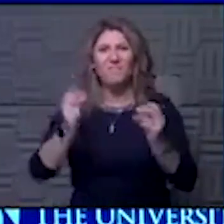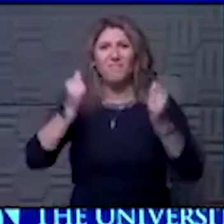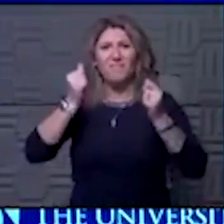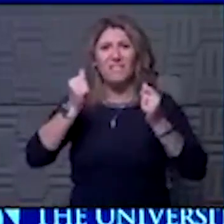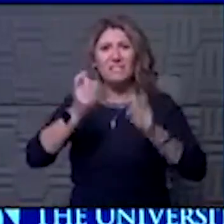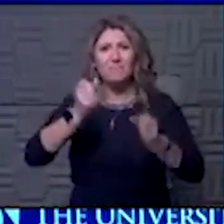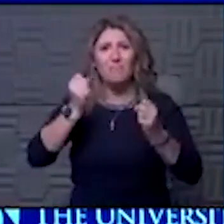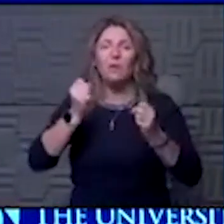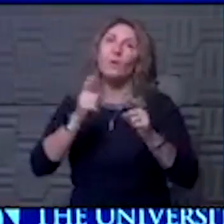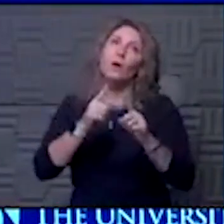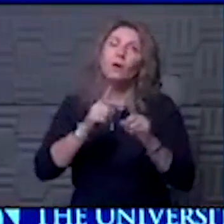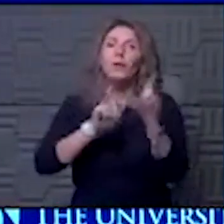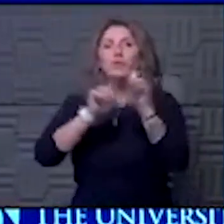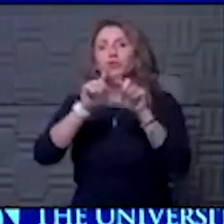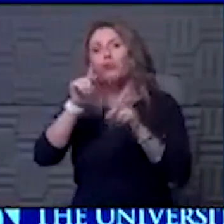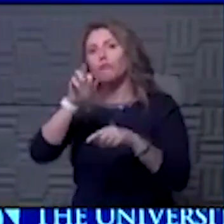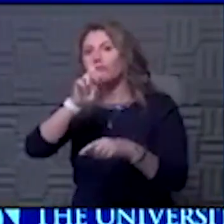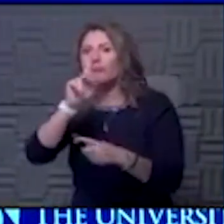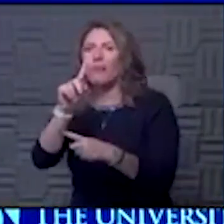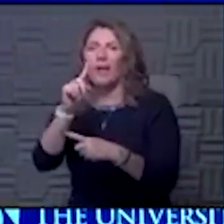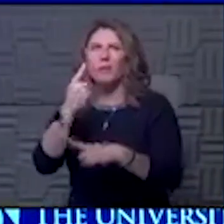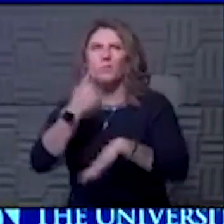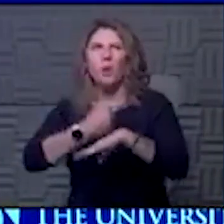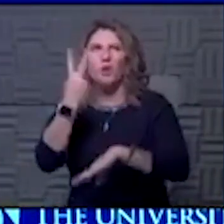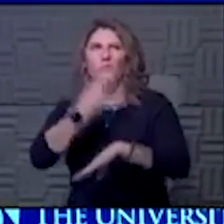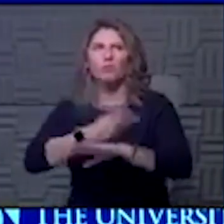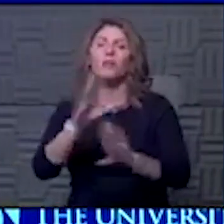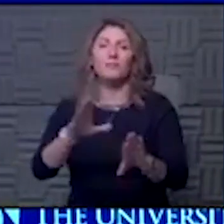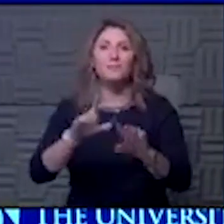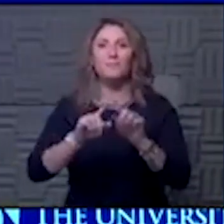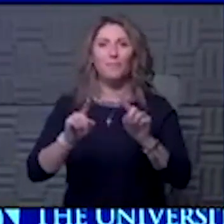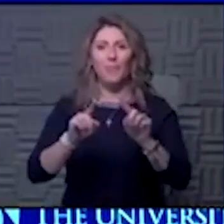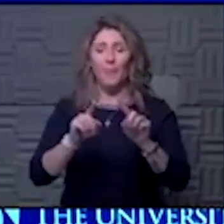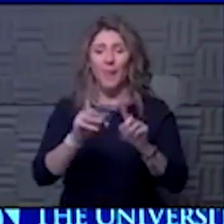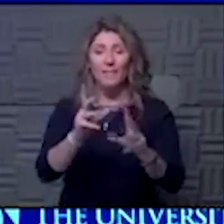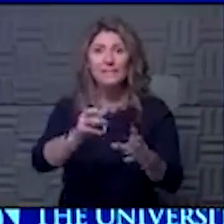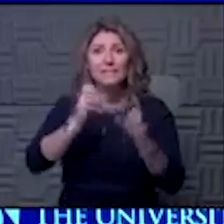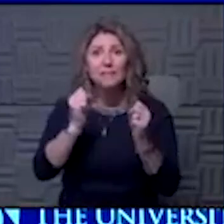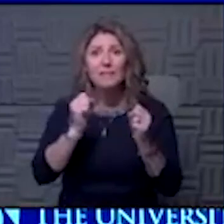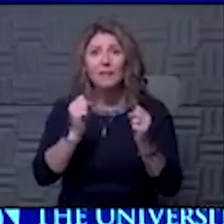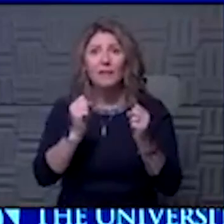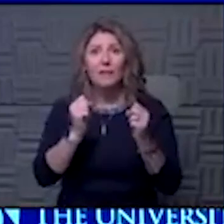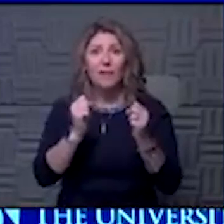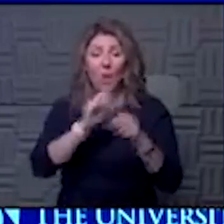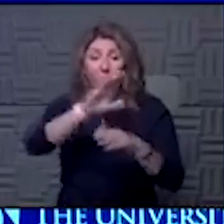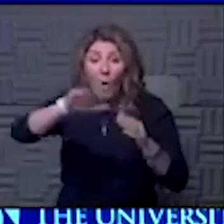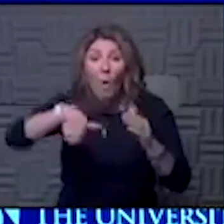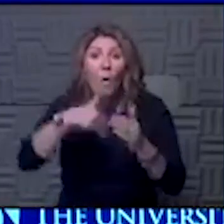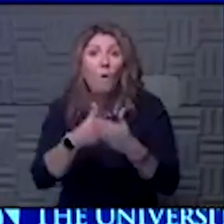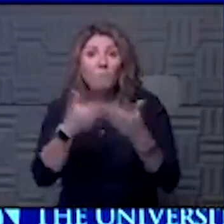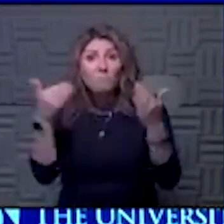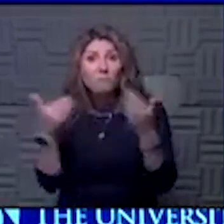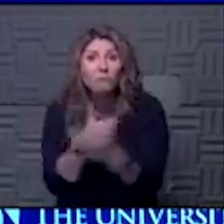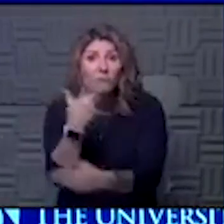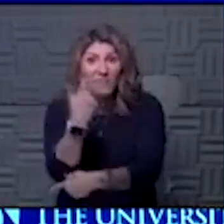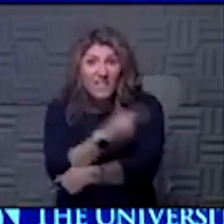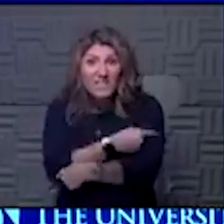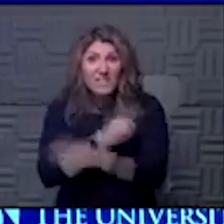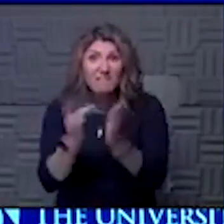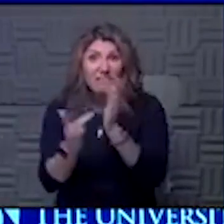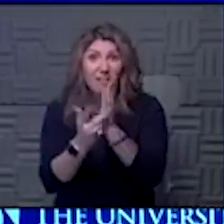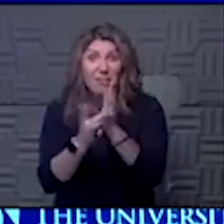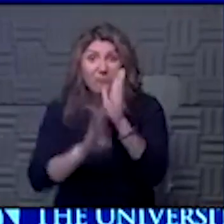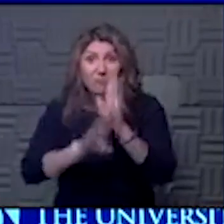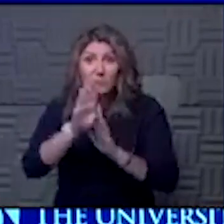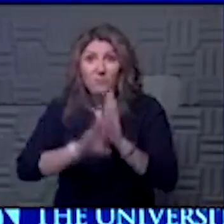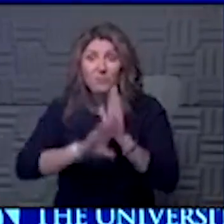and granted on Star Trek, it took a day or two, but the lightning speed, which whole new vaccine technology is being developed,